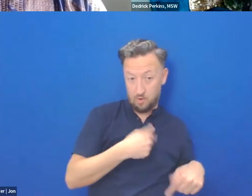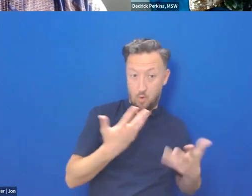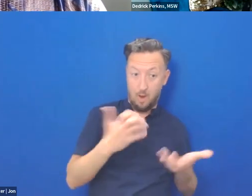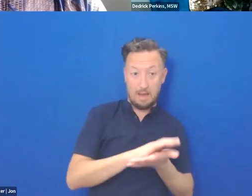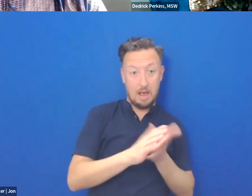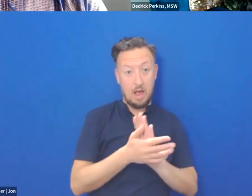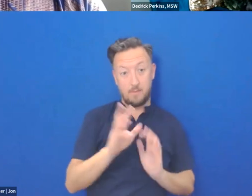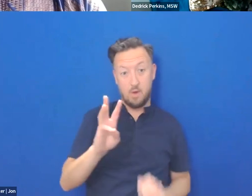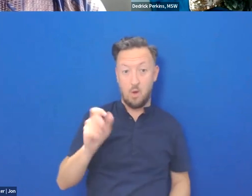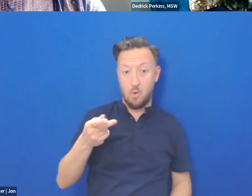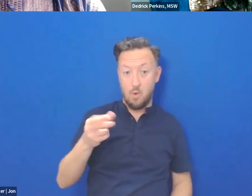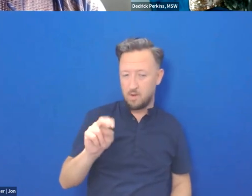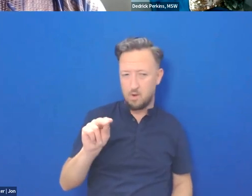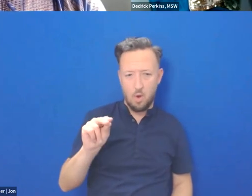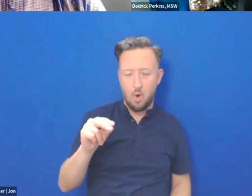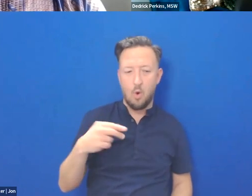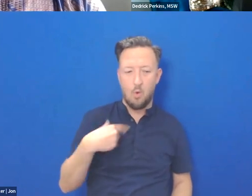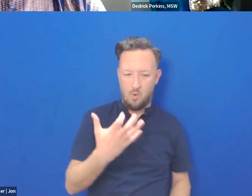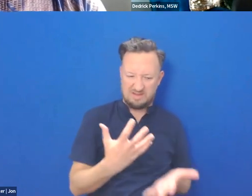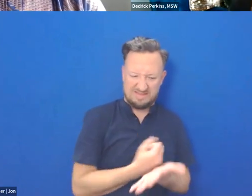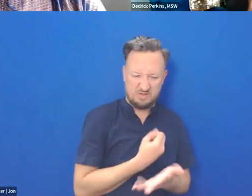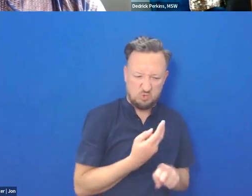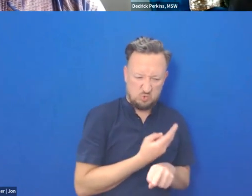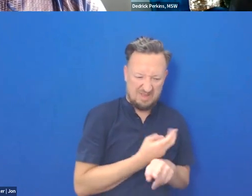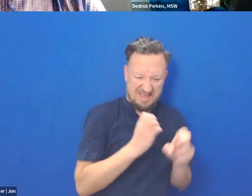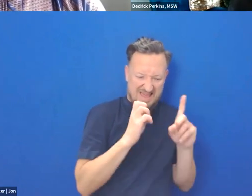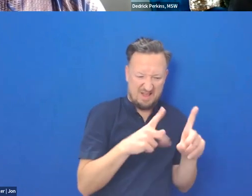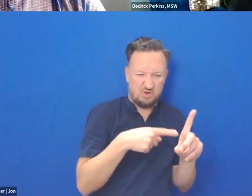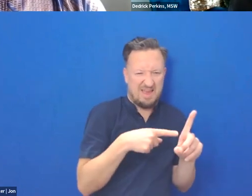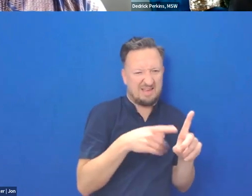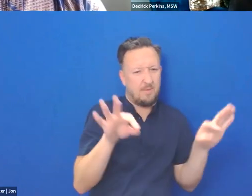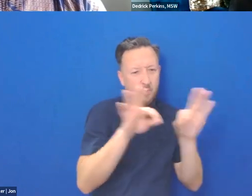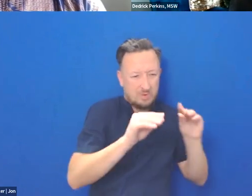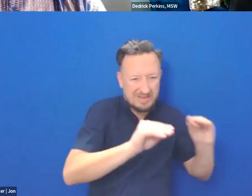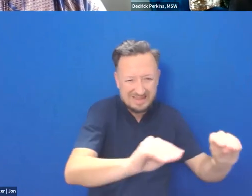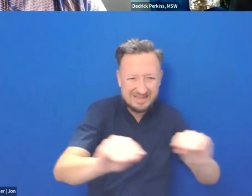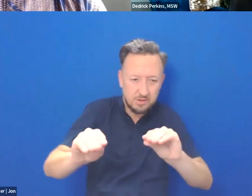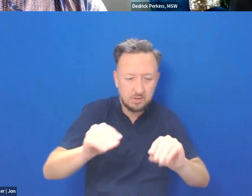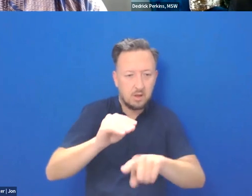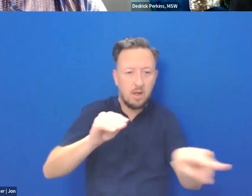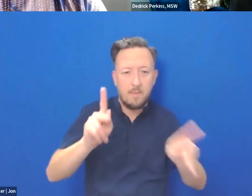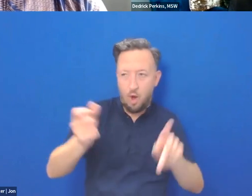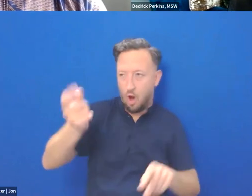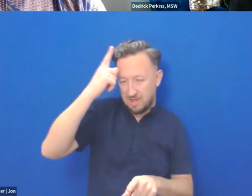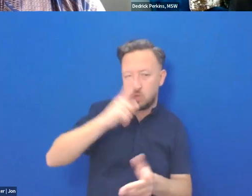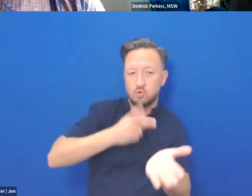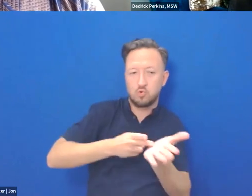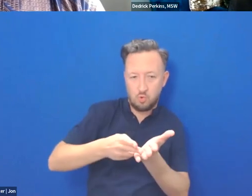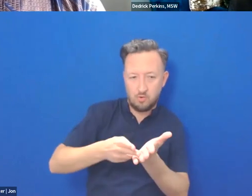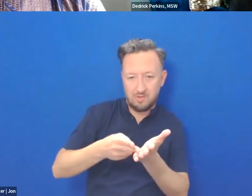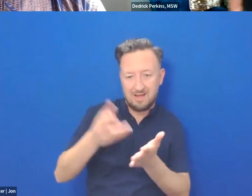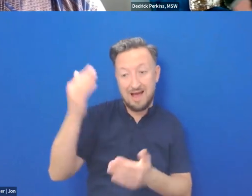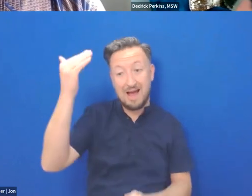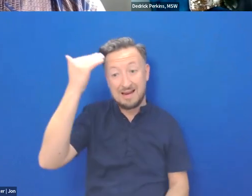Because education is key to understanding a situation. Meaning, knowledge is